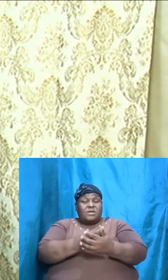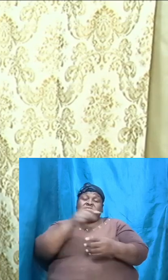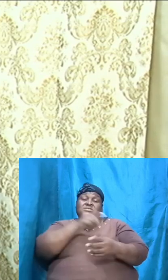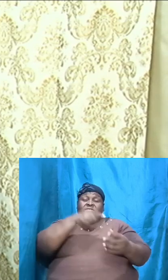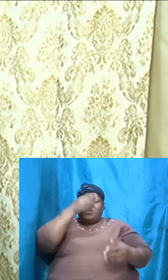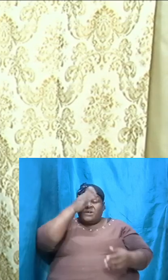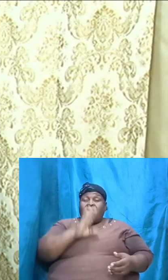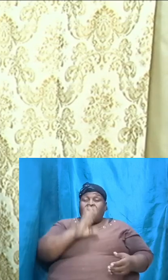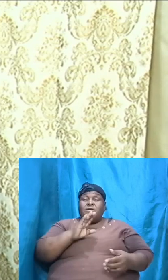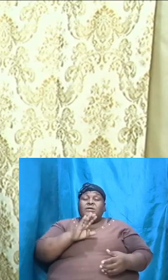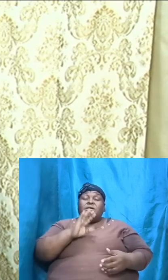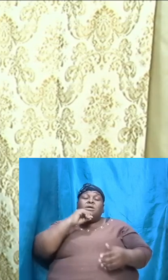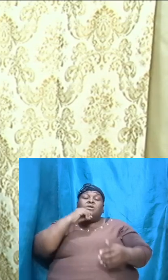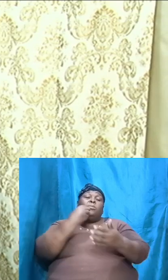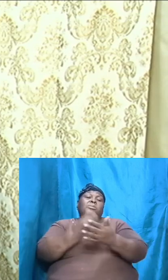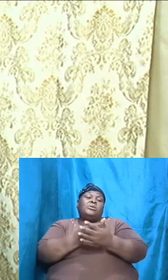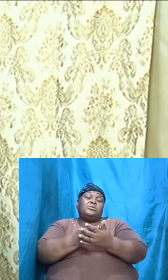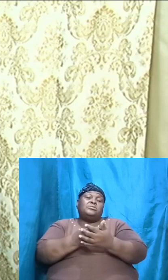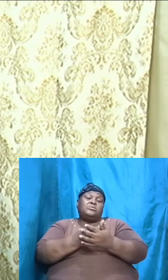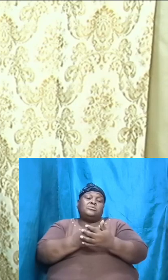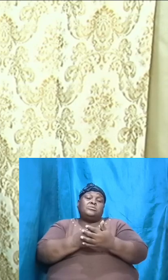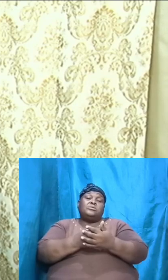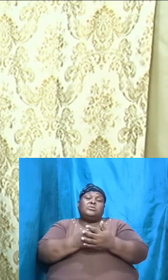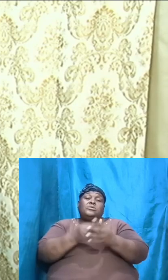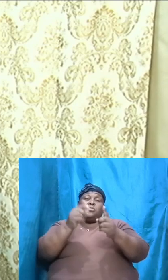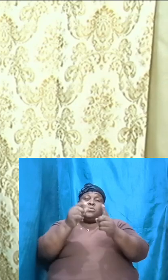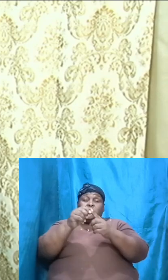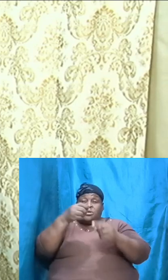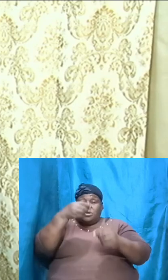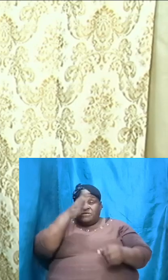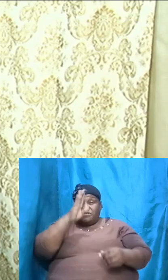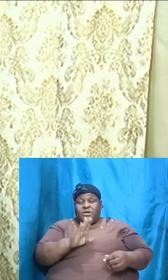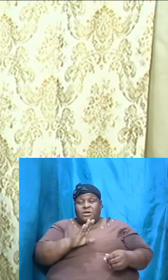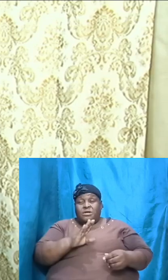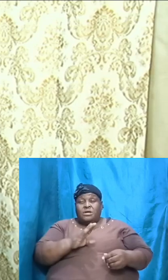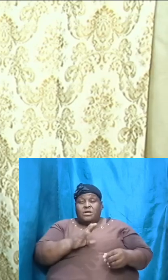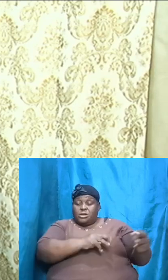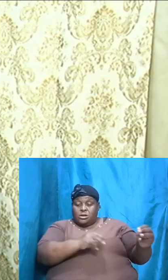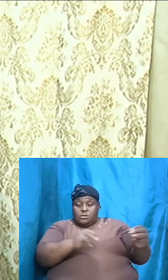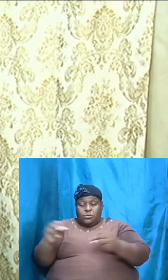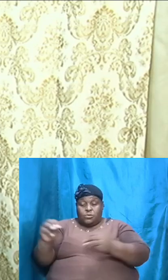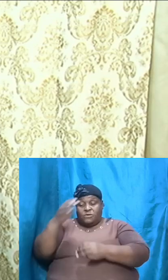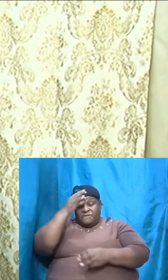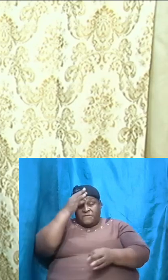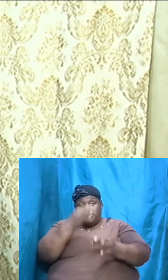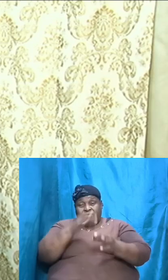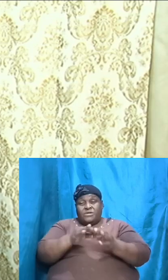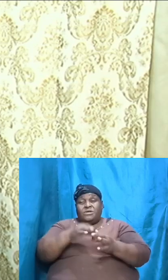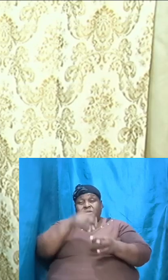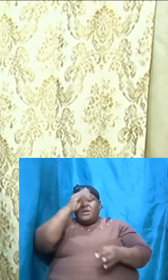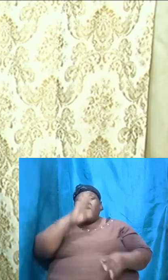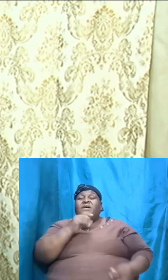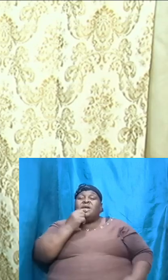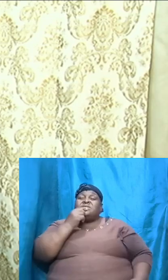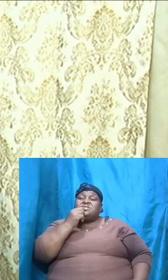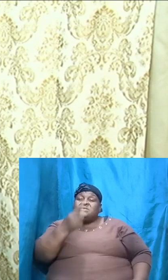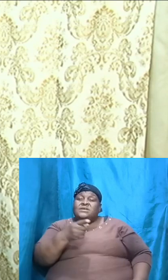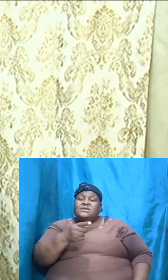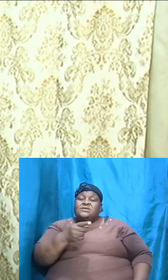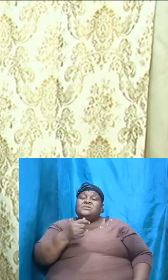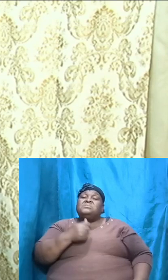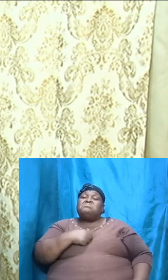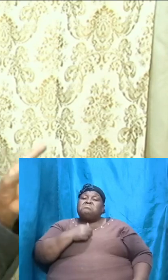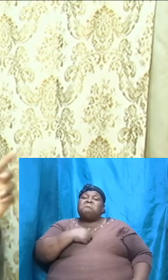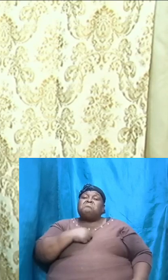and then he moved faithfully God said it I am going to do it